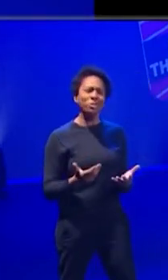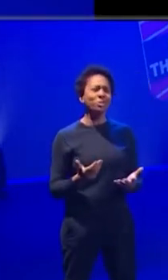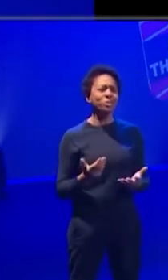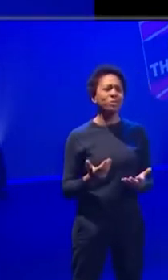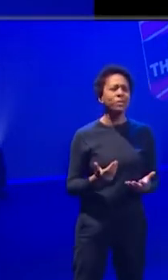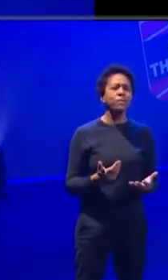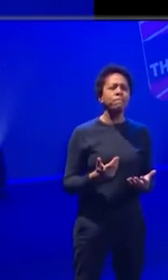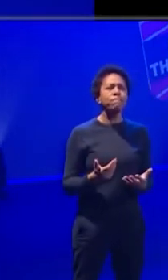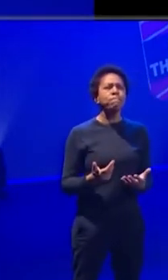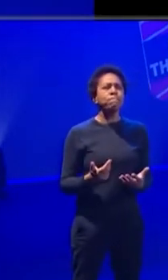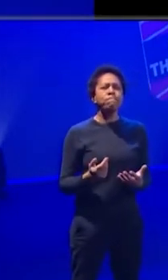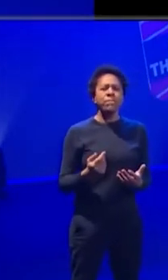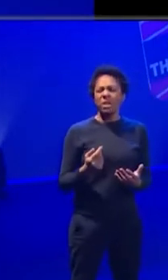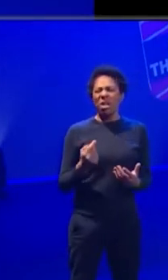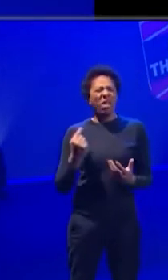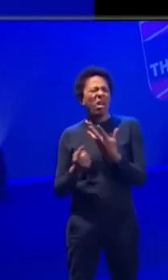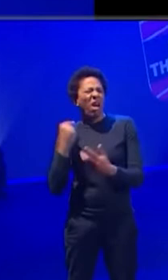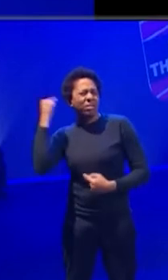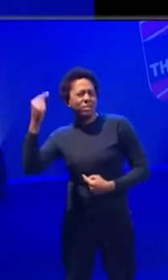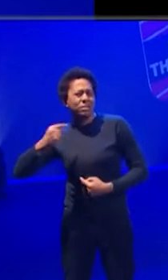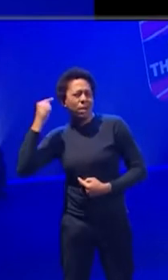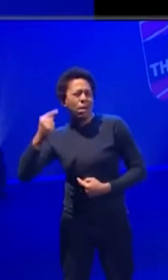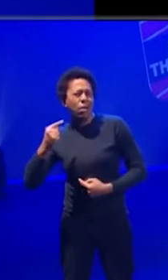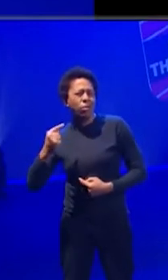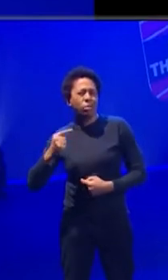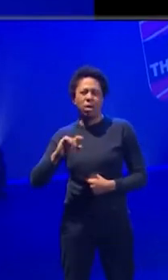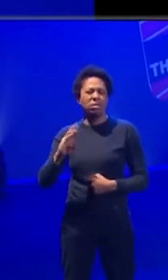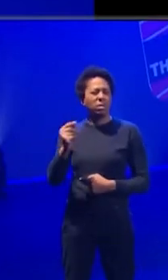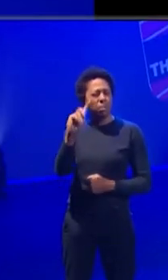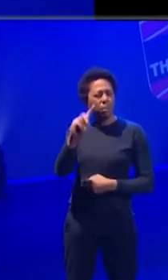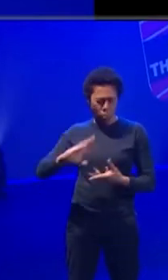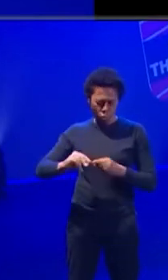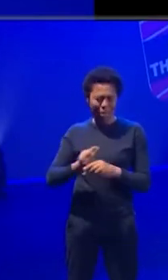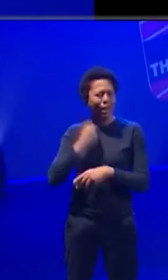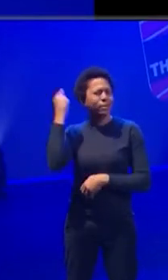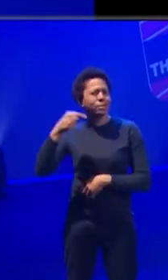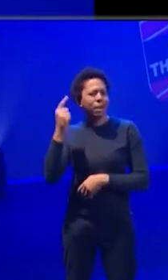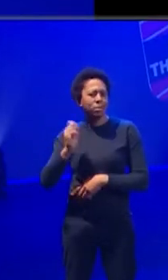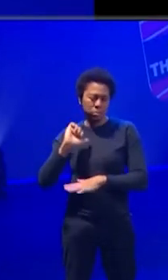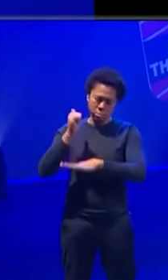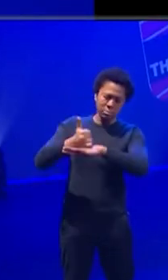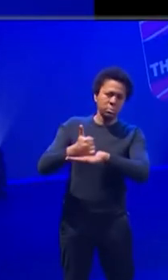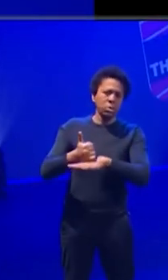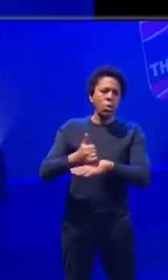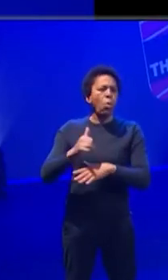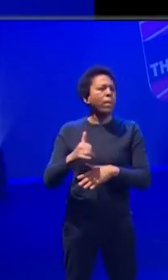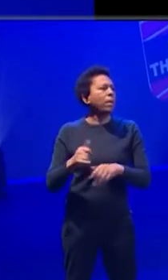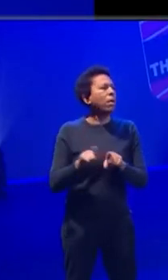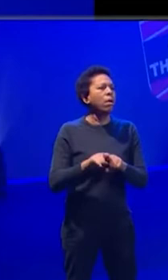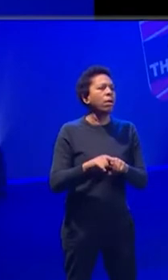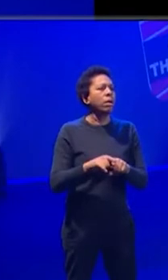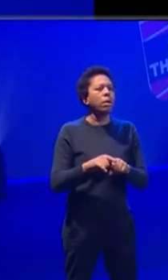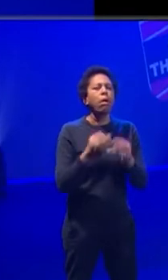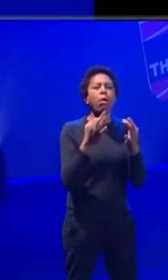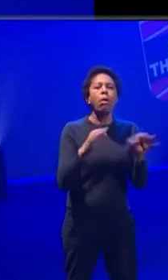conventional sound art stuff like within an installation or as a part of a performance or something like a gig setting where it's,